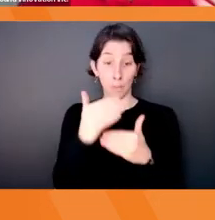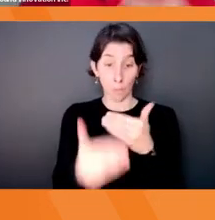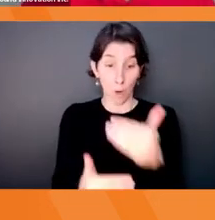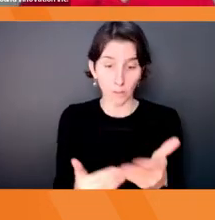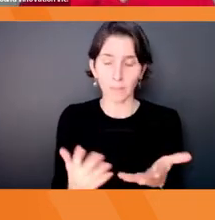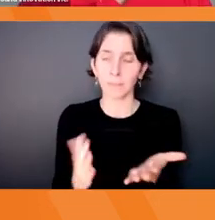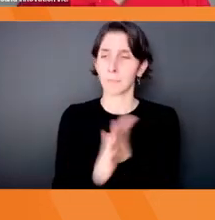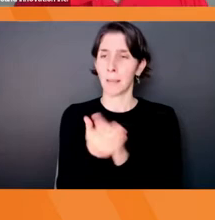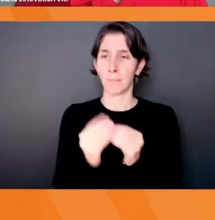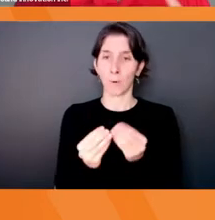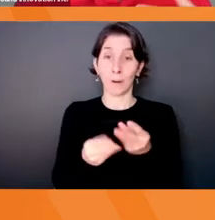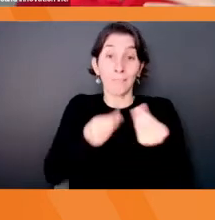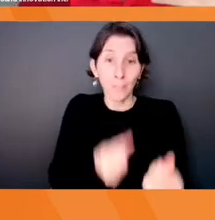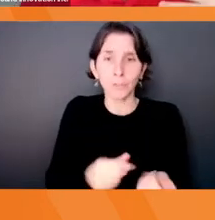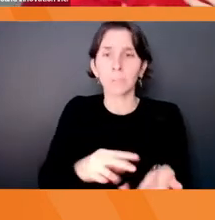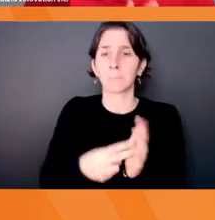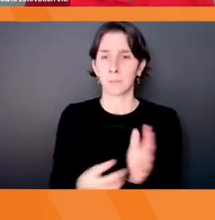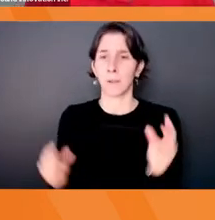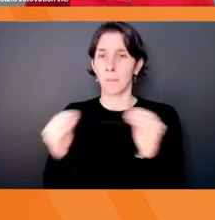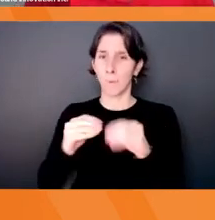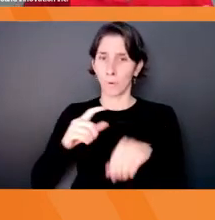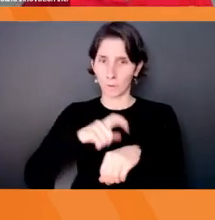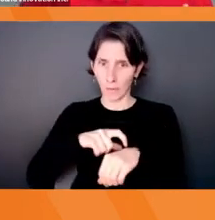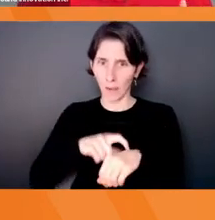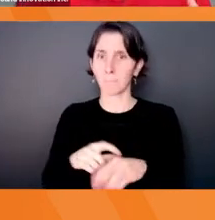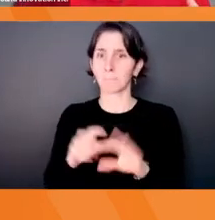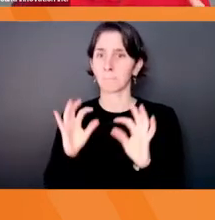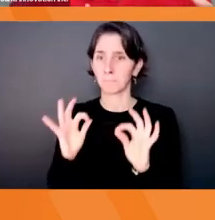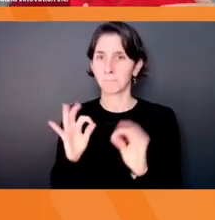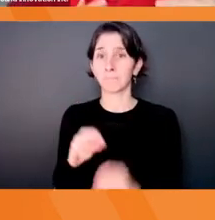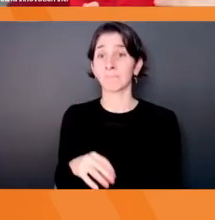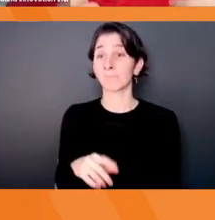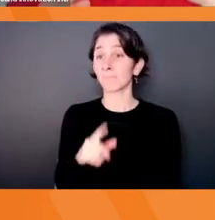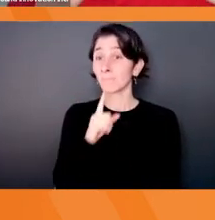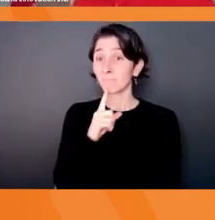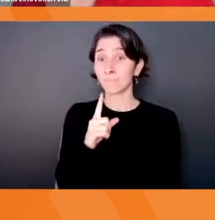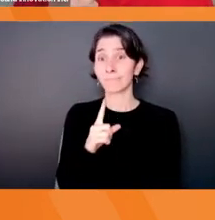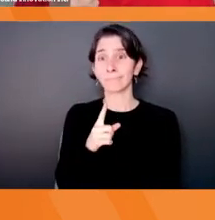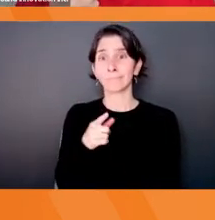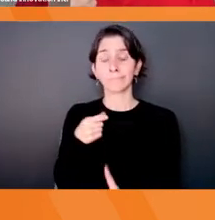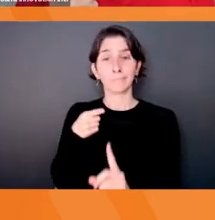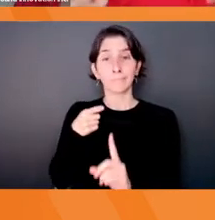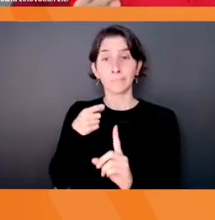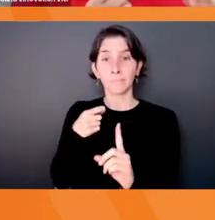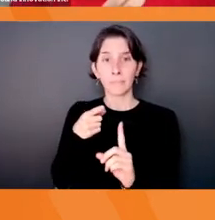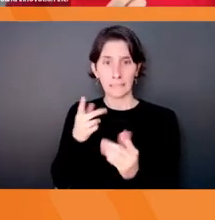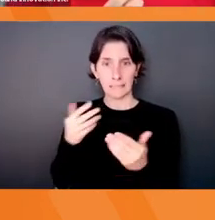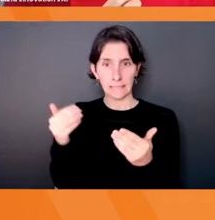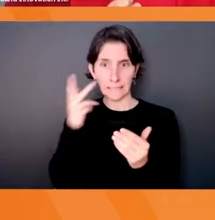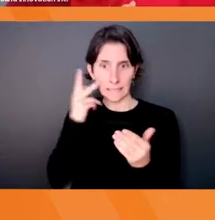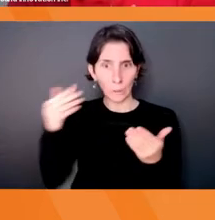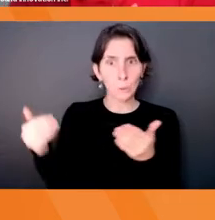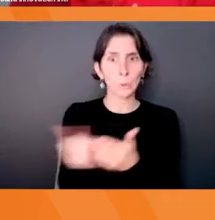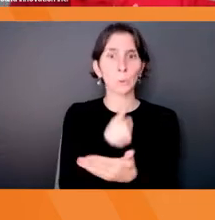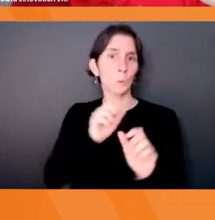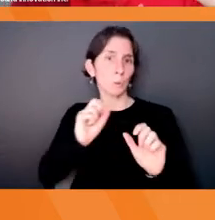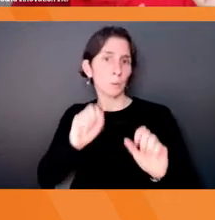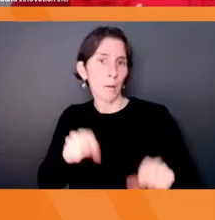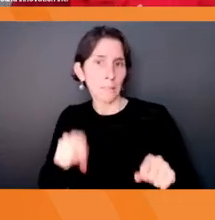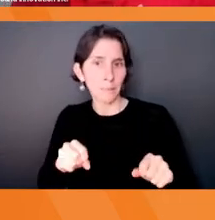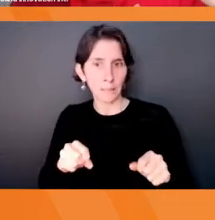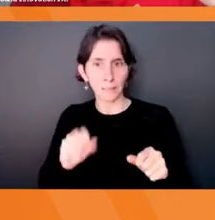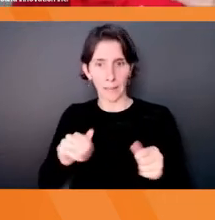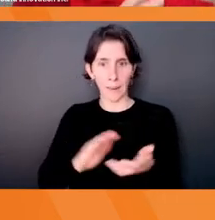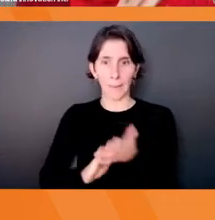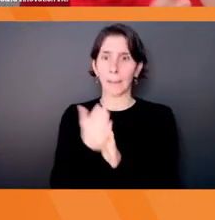value because now you've gained back time, uh, and all sorts of things. So really it's around seeing a new possibility, making that into a